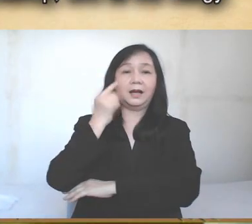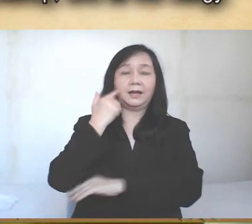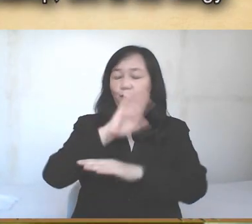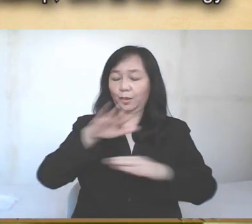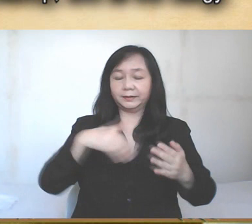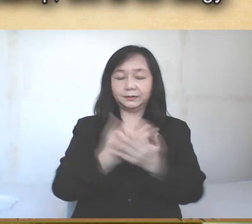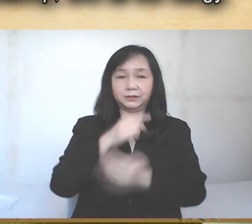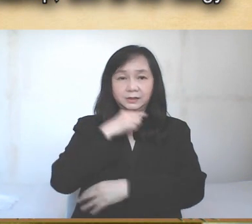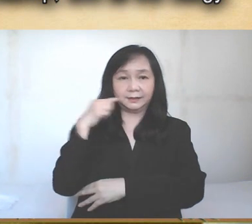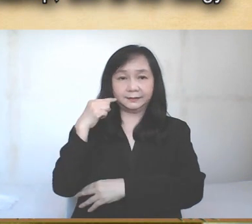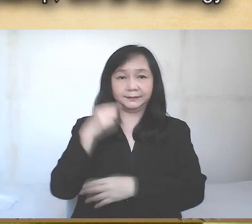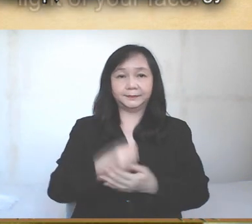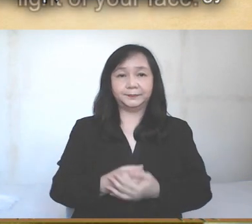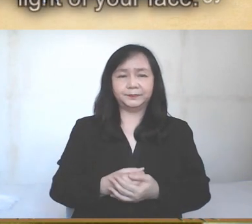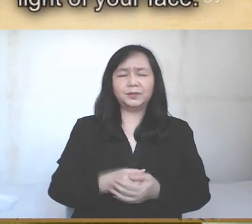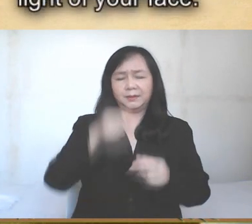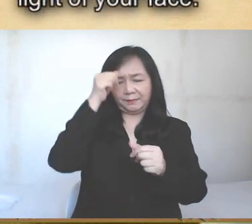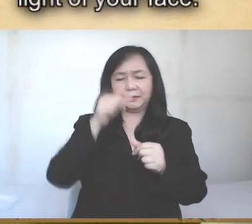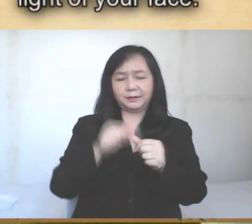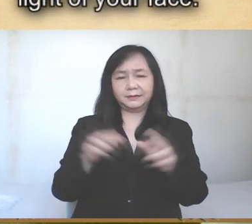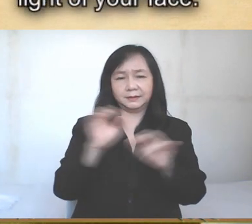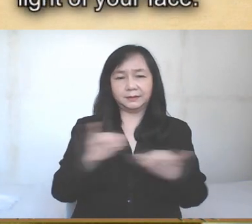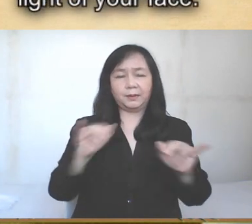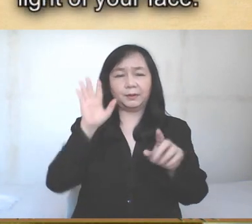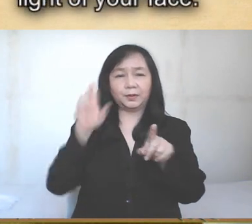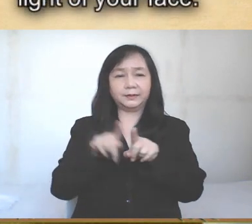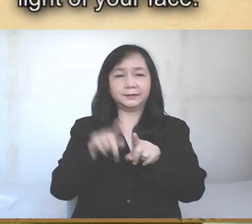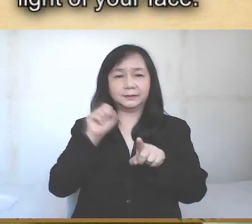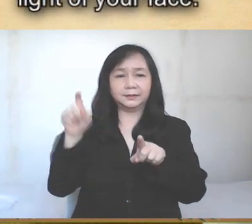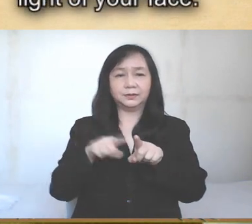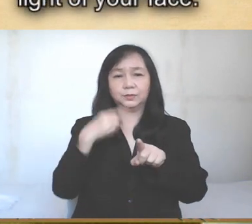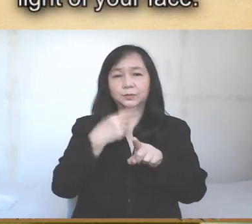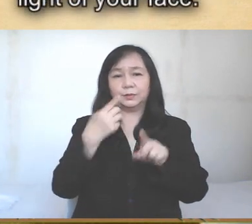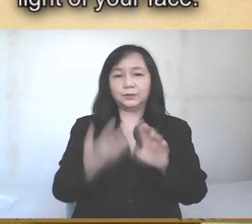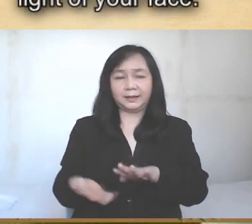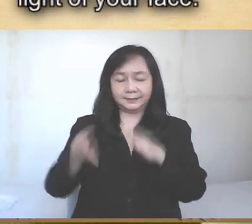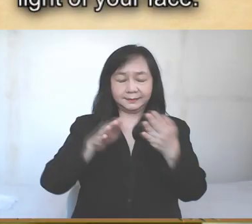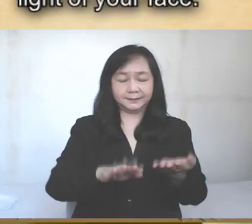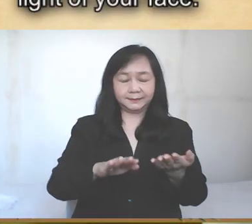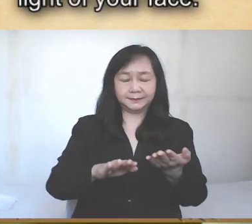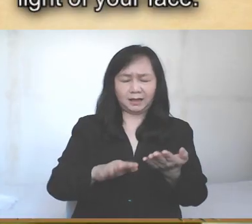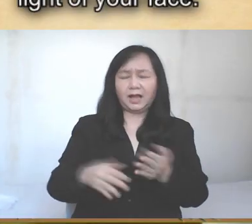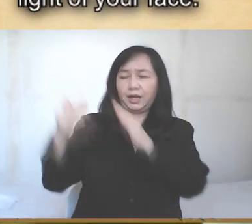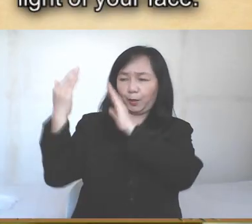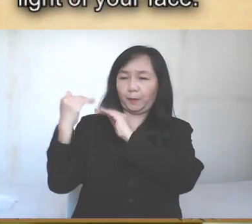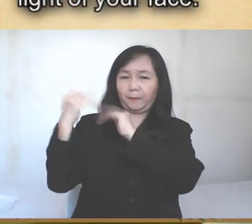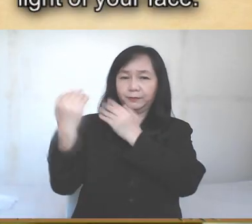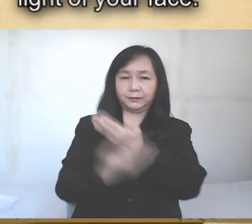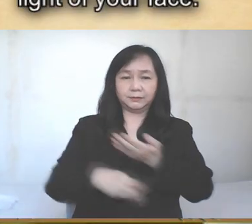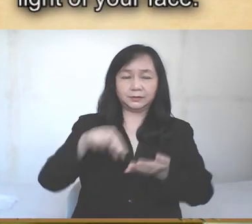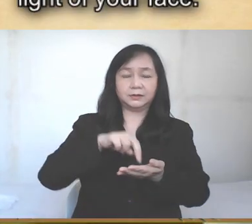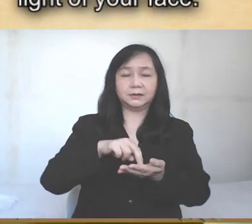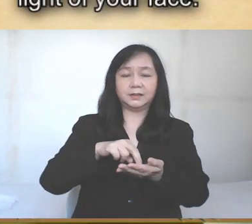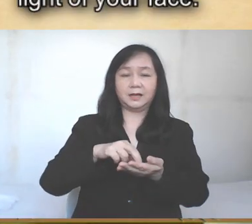bishop and all the clergy. Remember also our brothers and sisters who have fallen asleep in the hope of